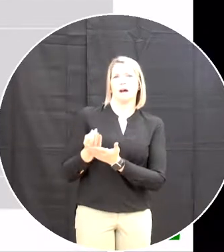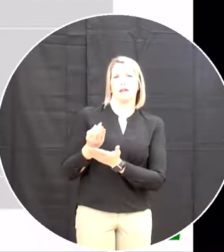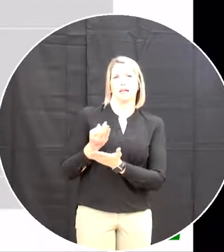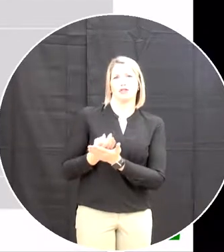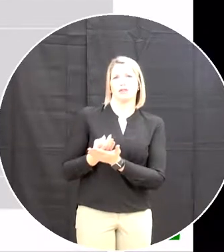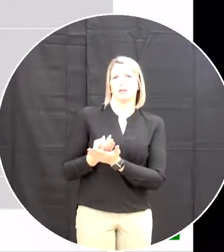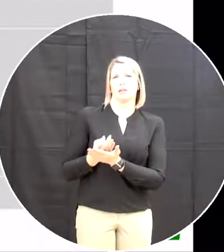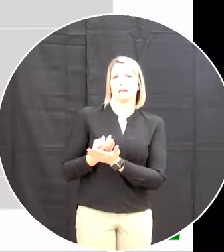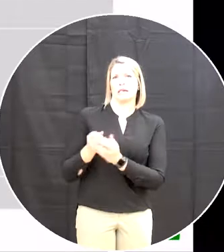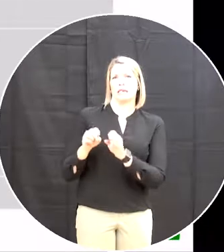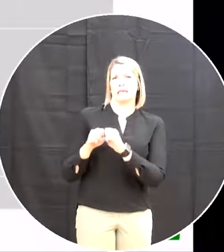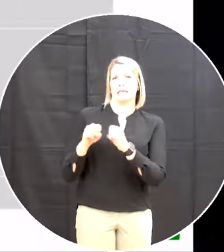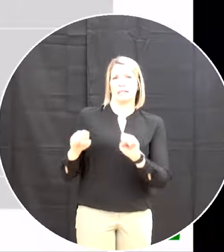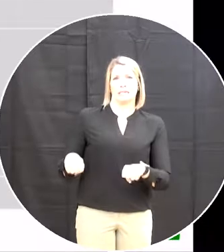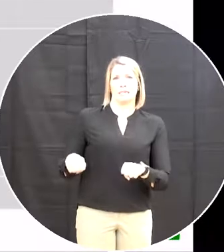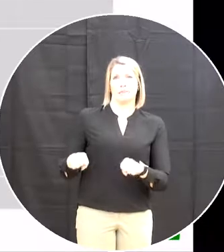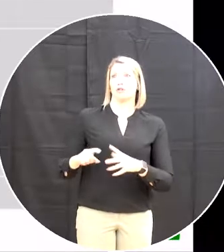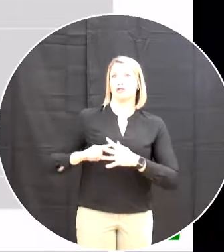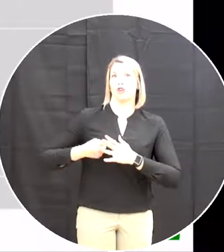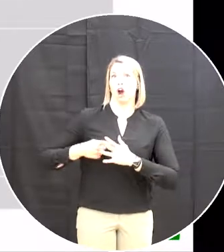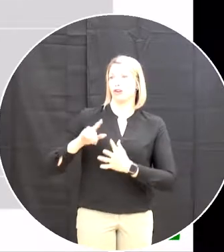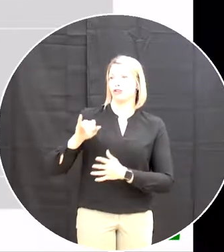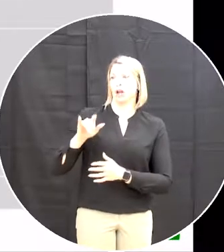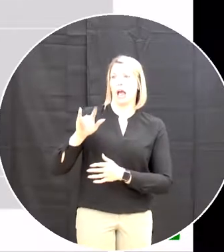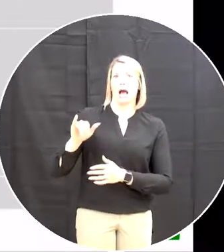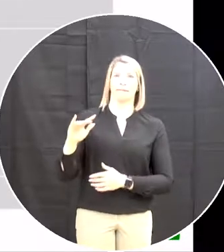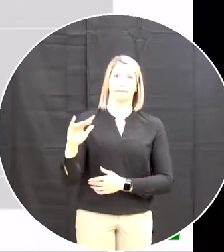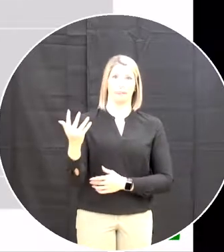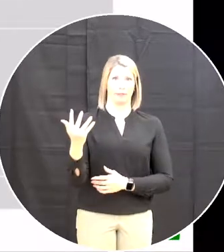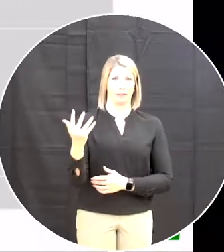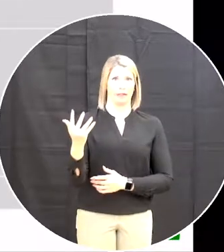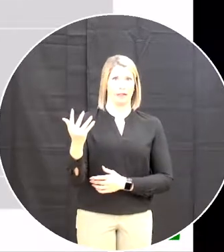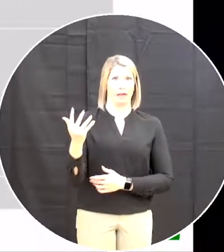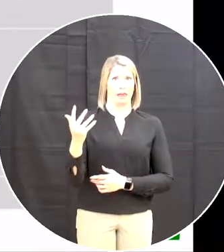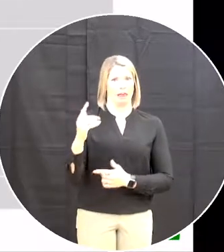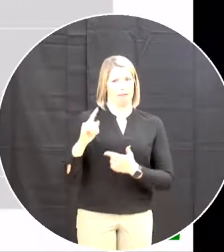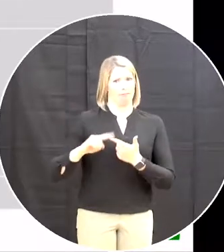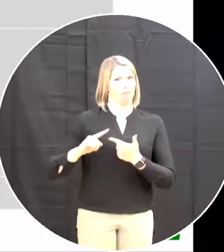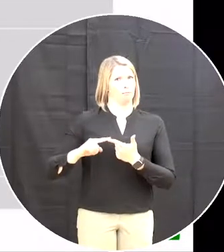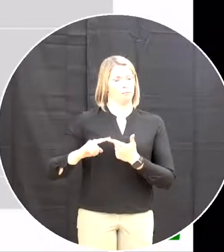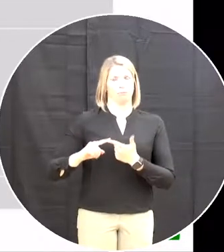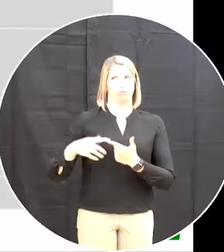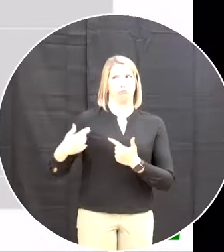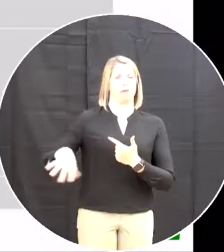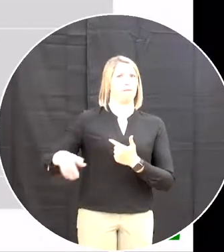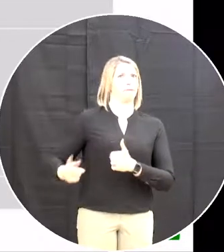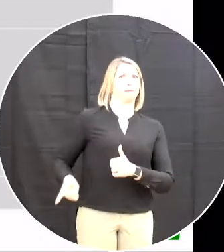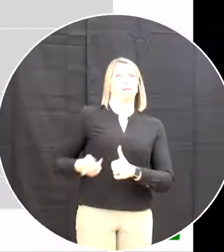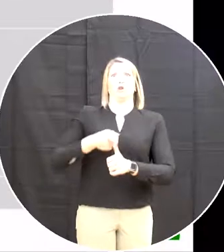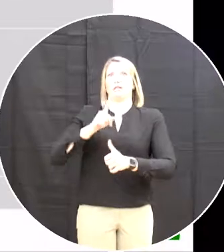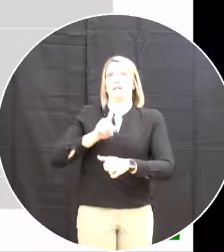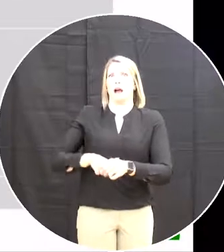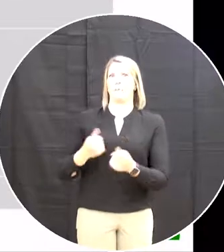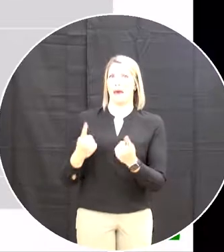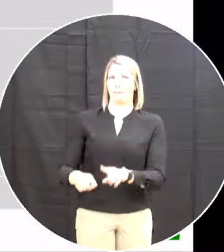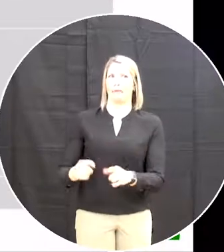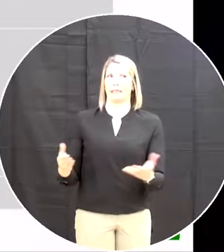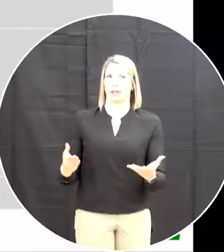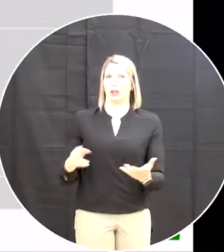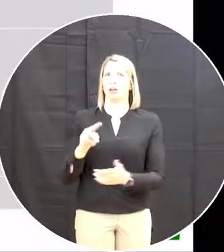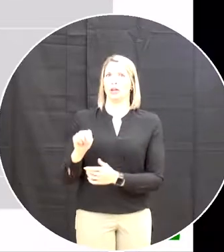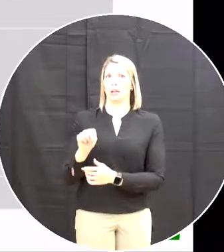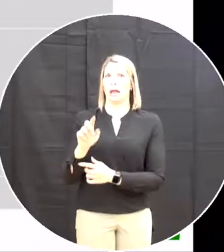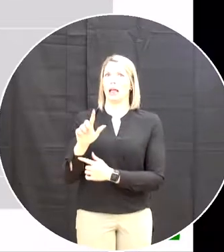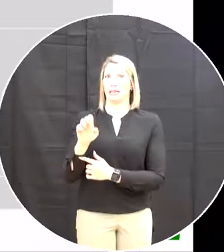live on July 5th It'll be a significant milestone For the district and for schools It's fully